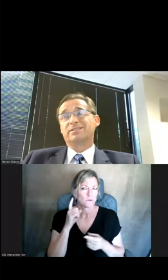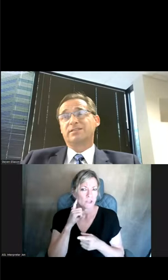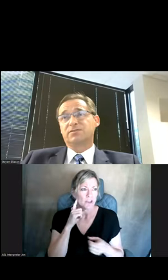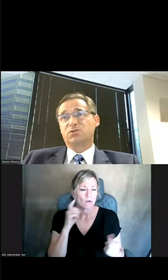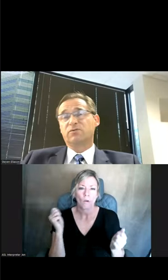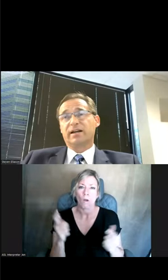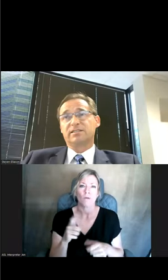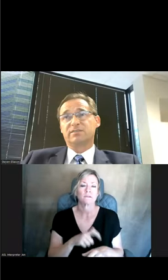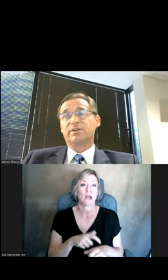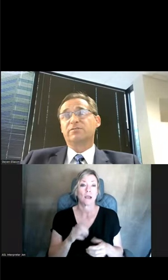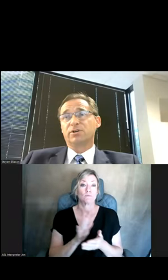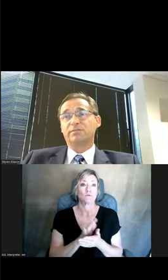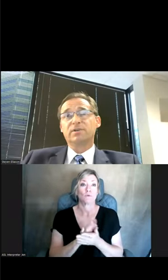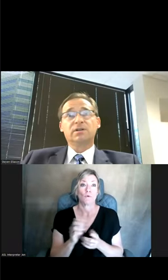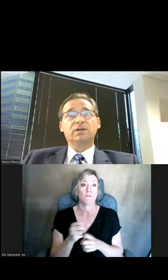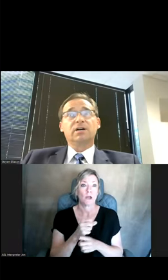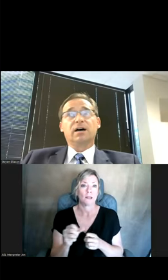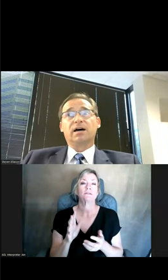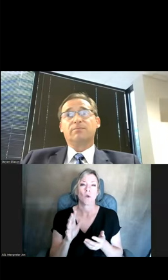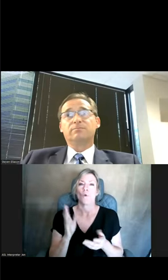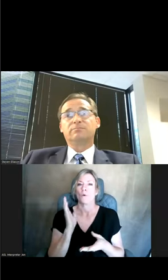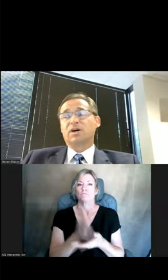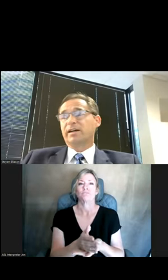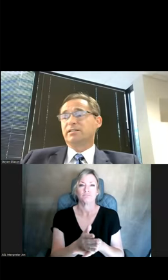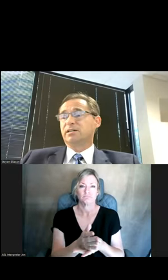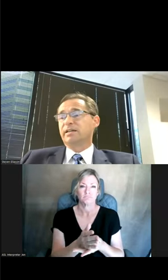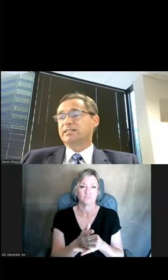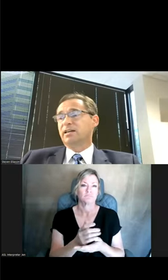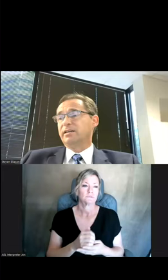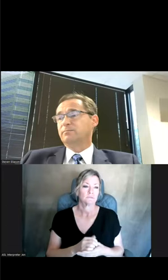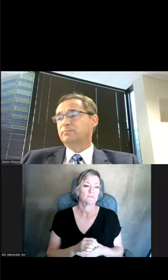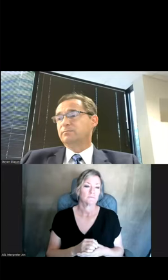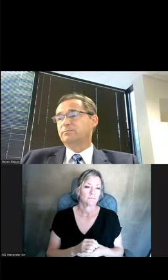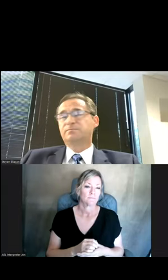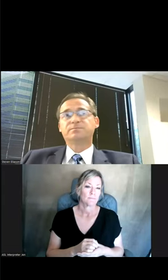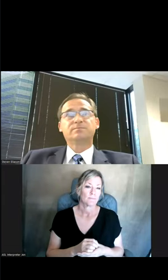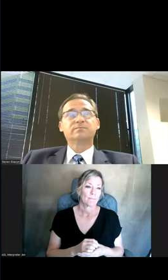where incidents of school violence have been averted. All right, next slide.